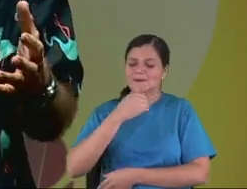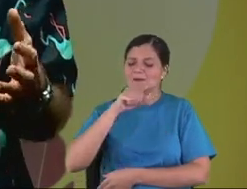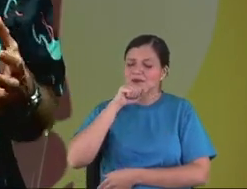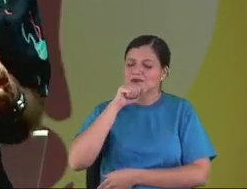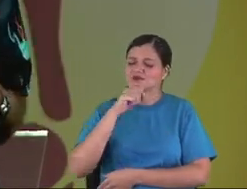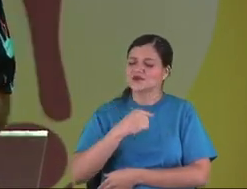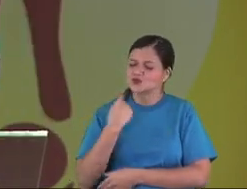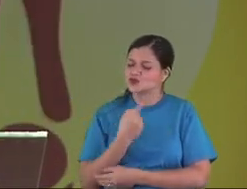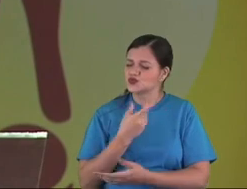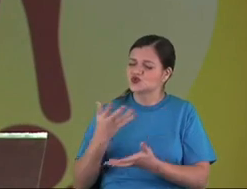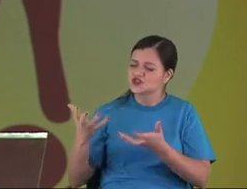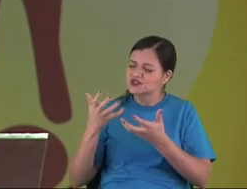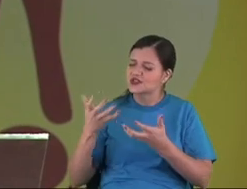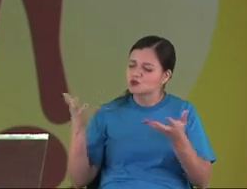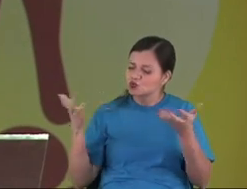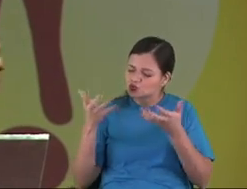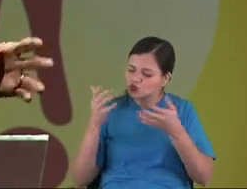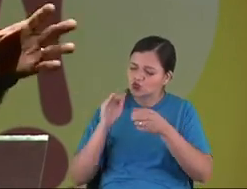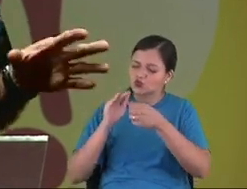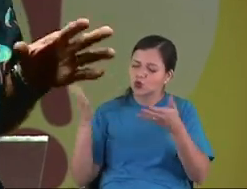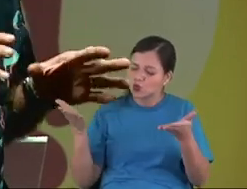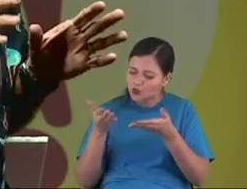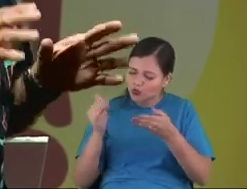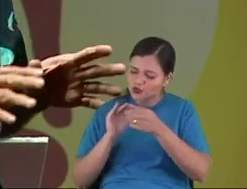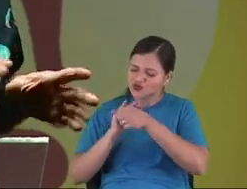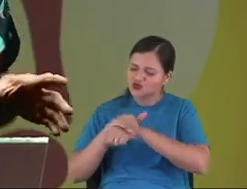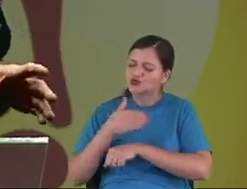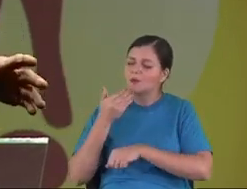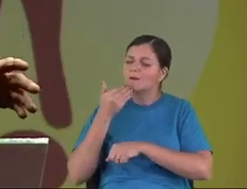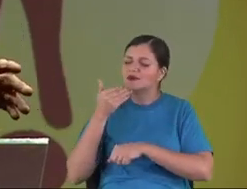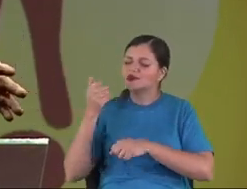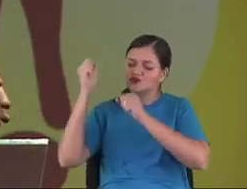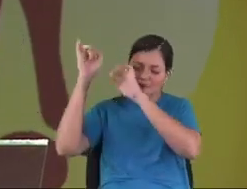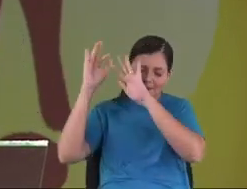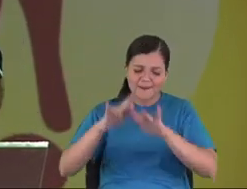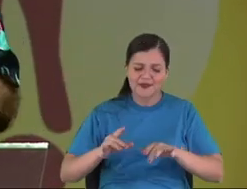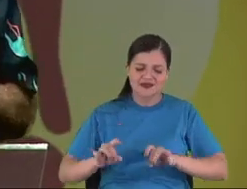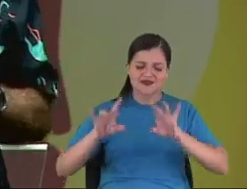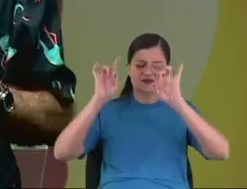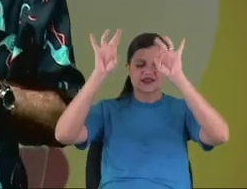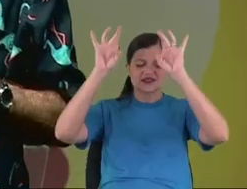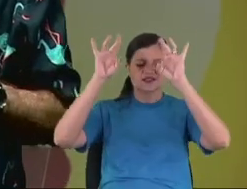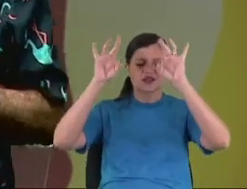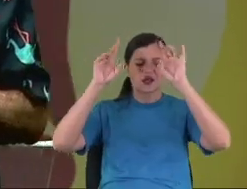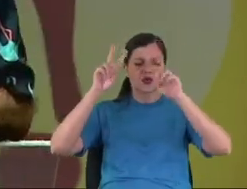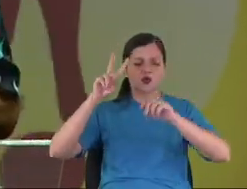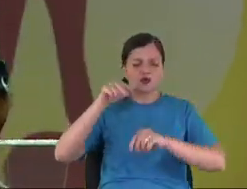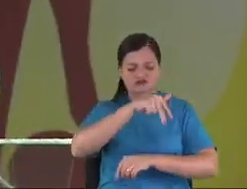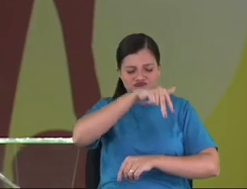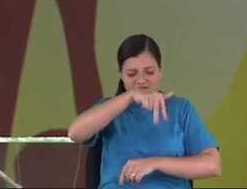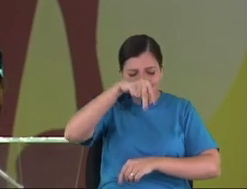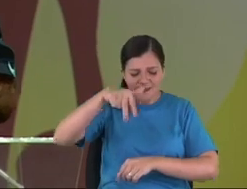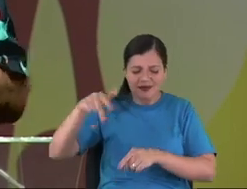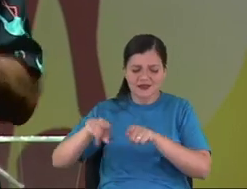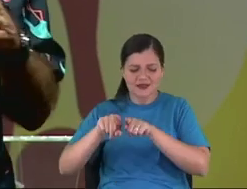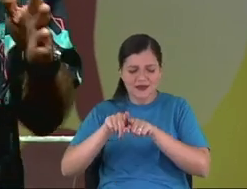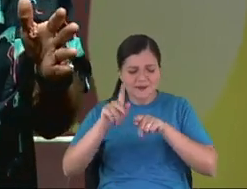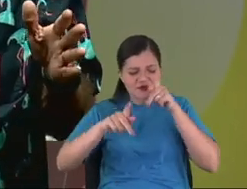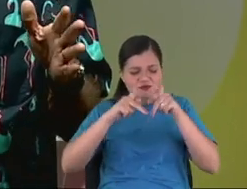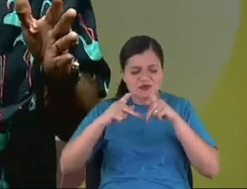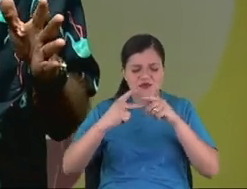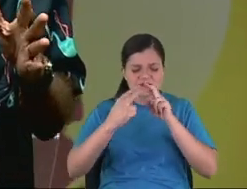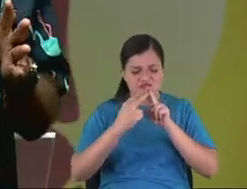Dad, Father, we want to ask you for a special blessing. Everybody is standing up, everybody is watching us online.